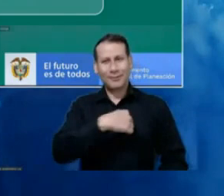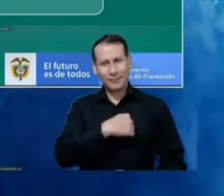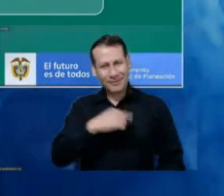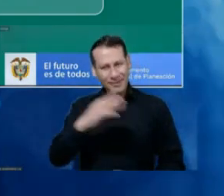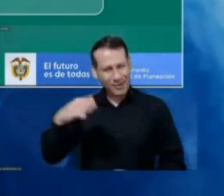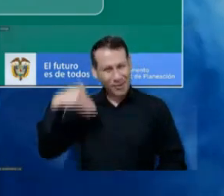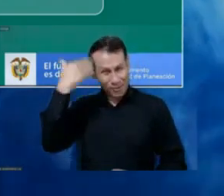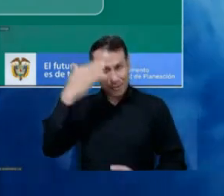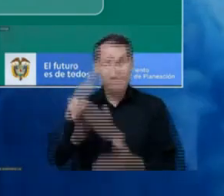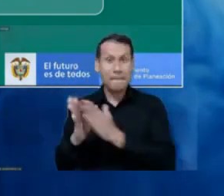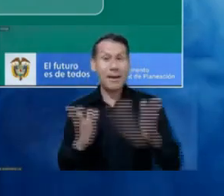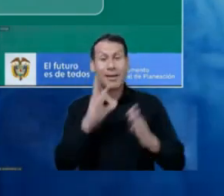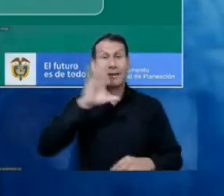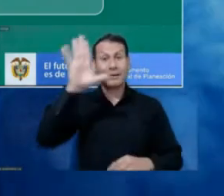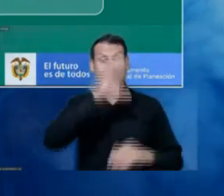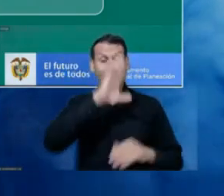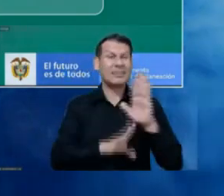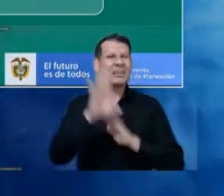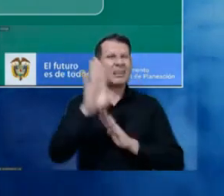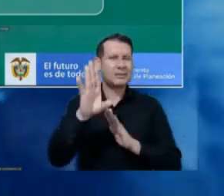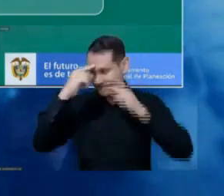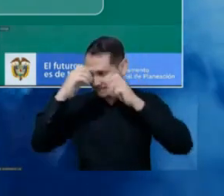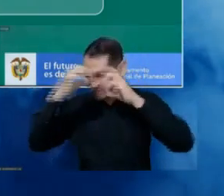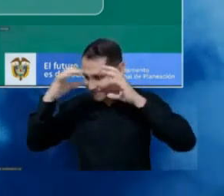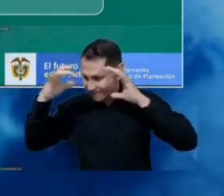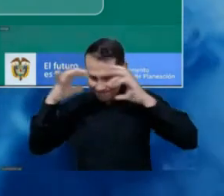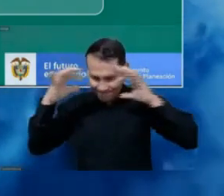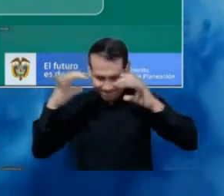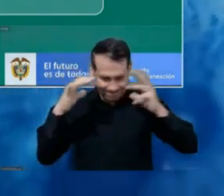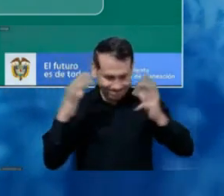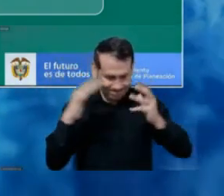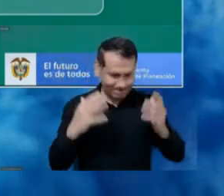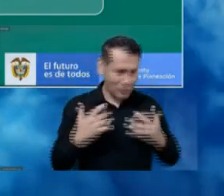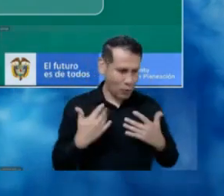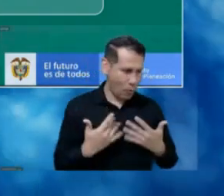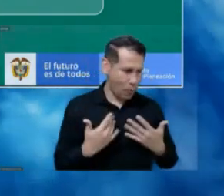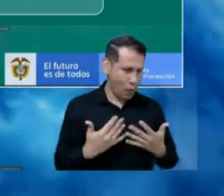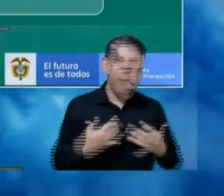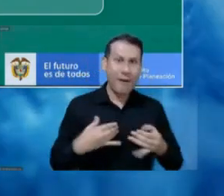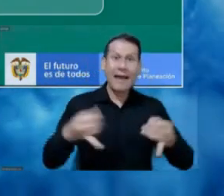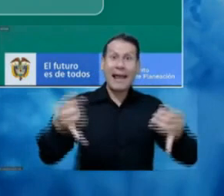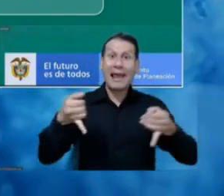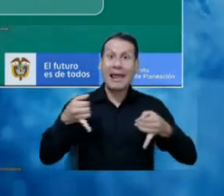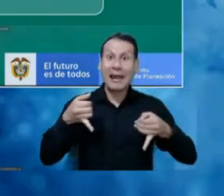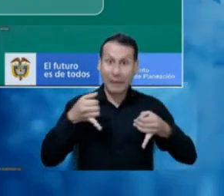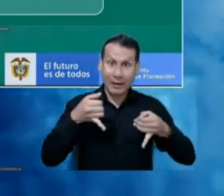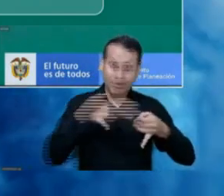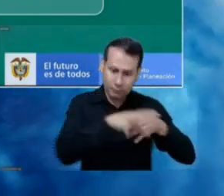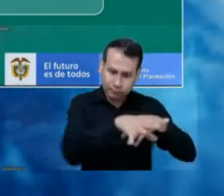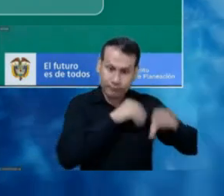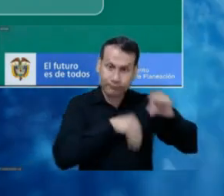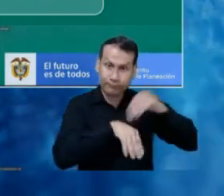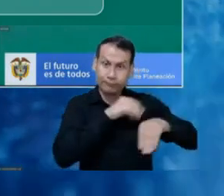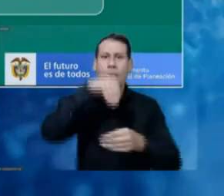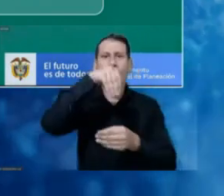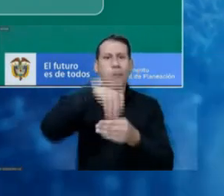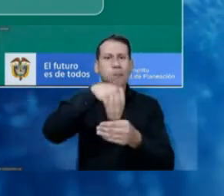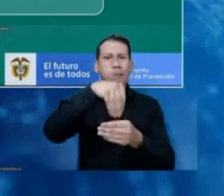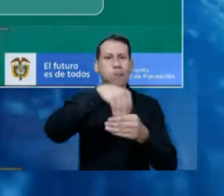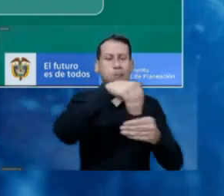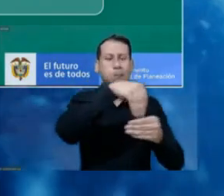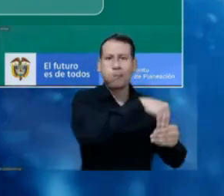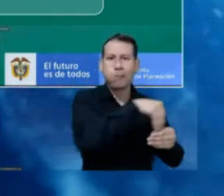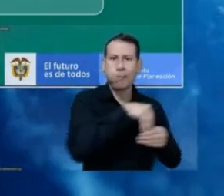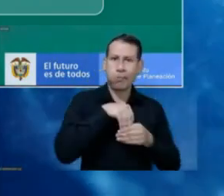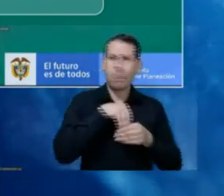even. So, for the next National Development Plan, we imagine an opportunity to include the new elements of policy for